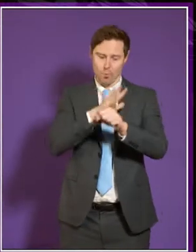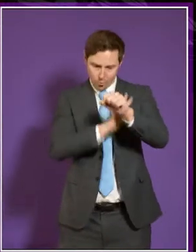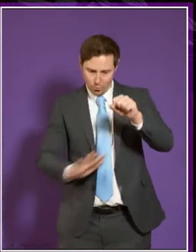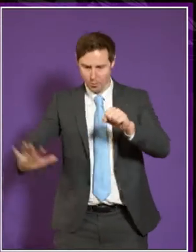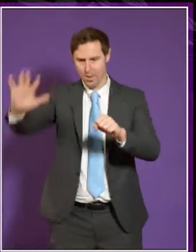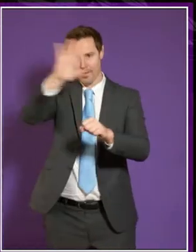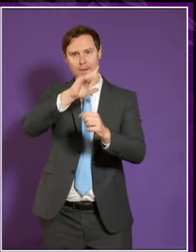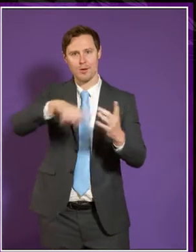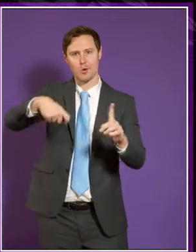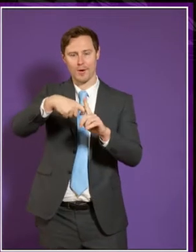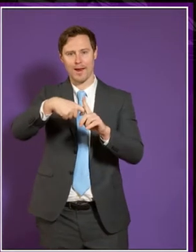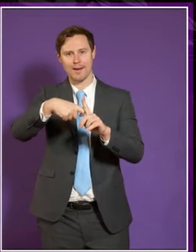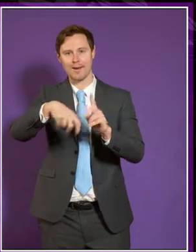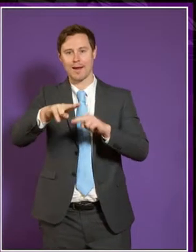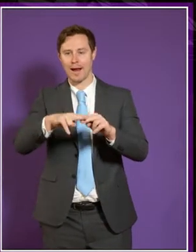UK.